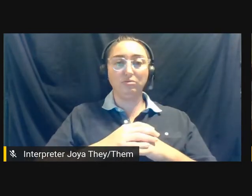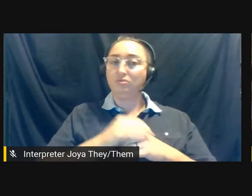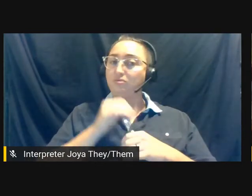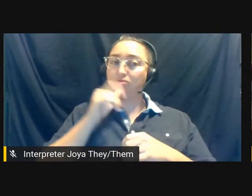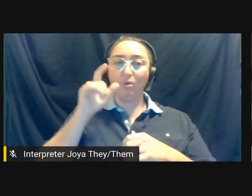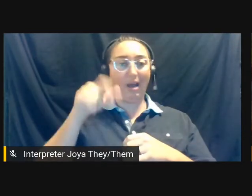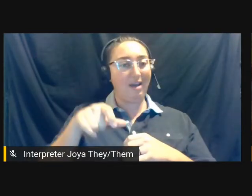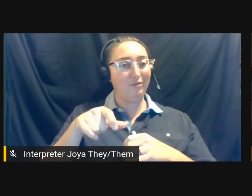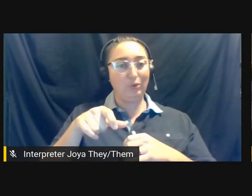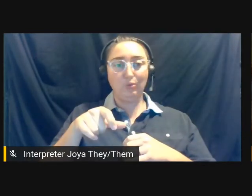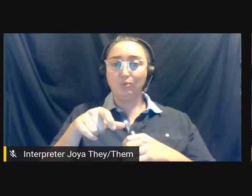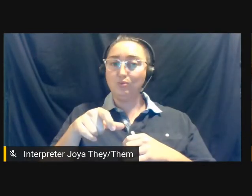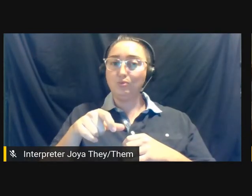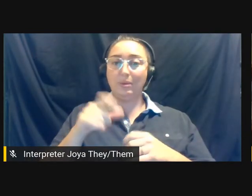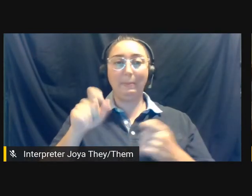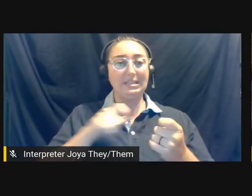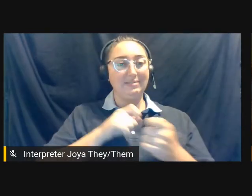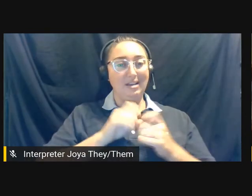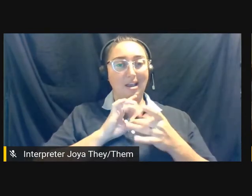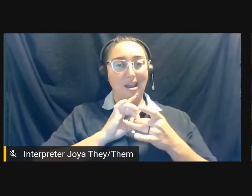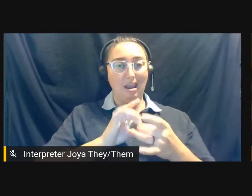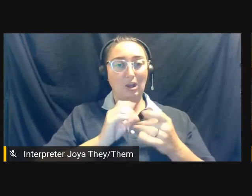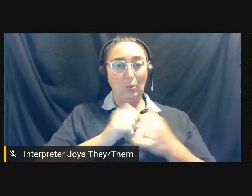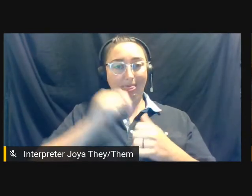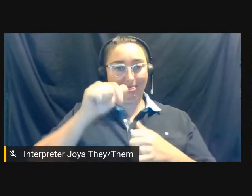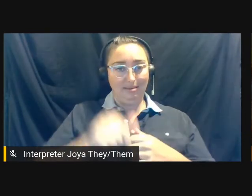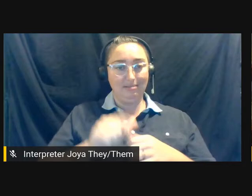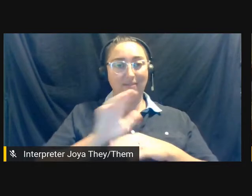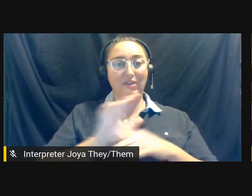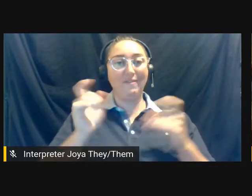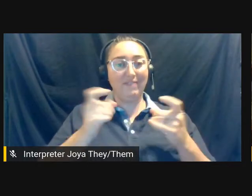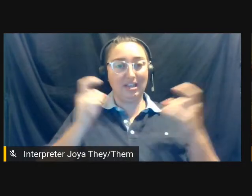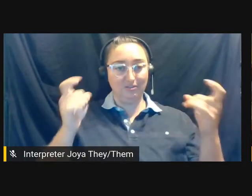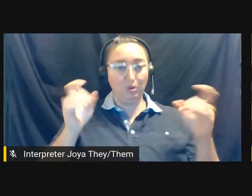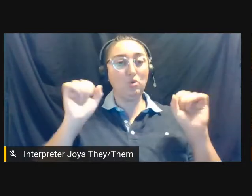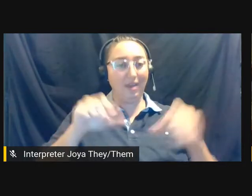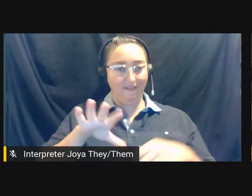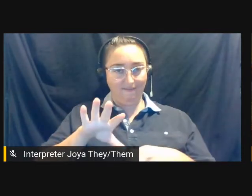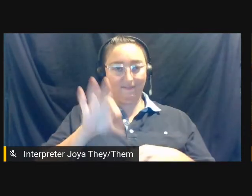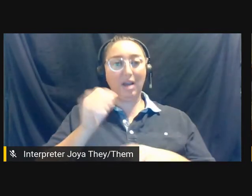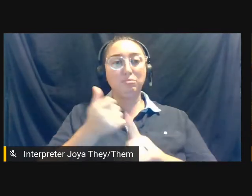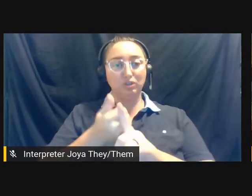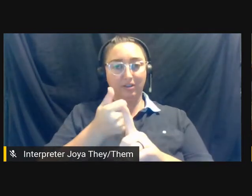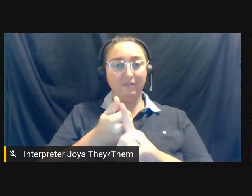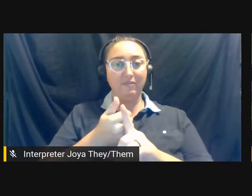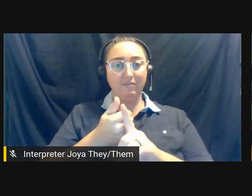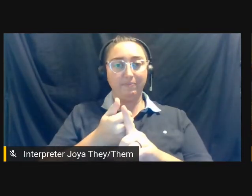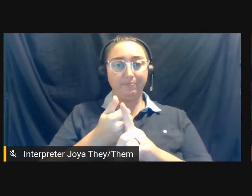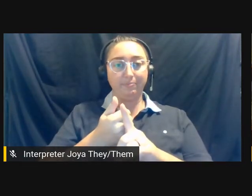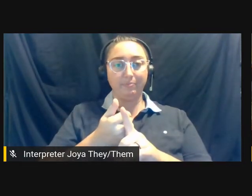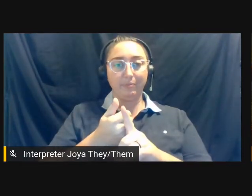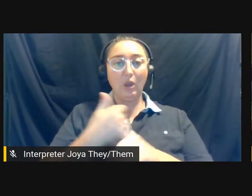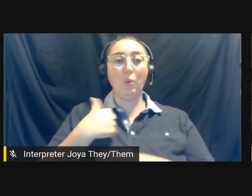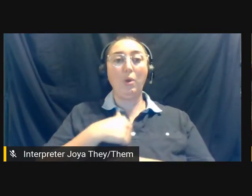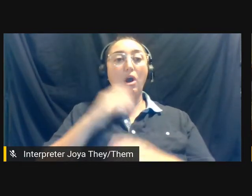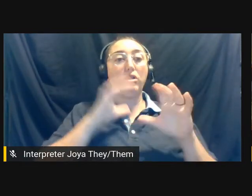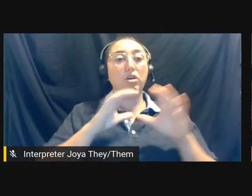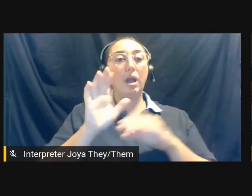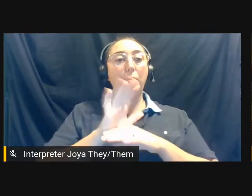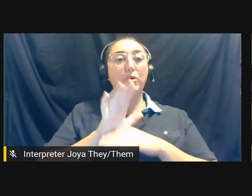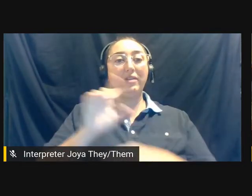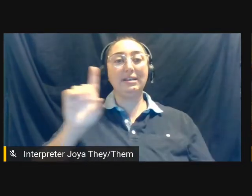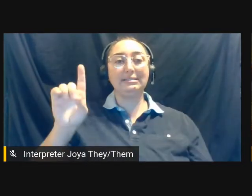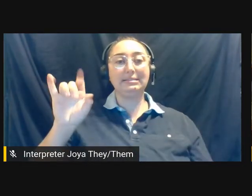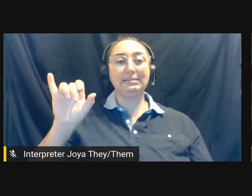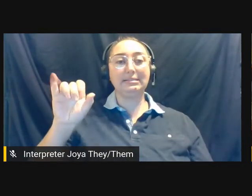actually need to be specifically connected to the festival to be able to find them. We are looking at Disclosure, which is a